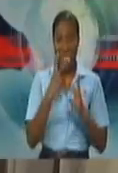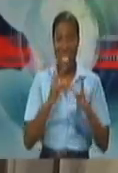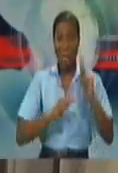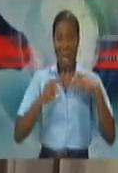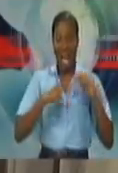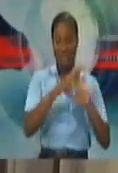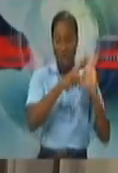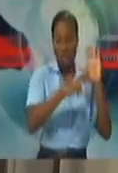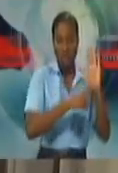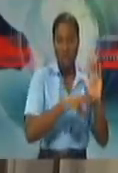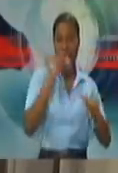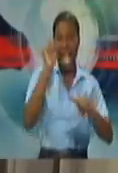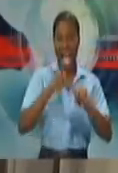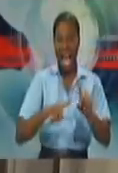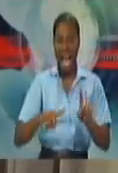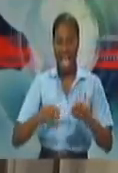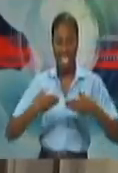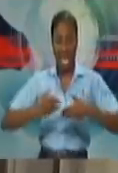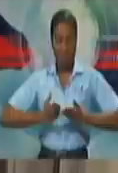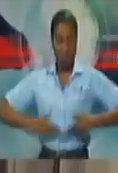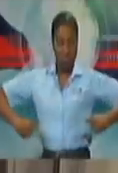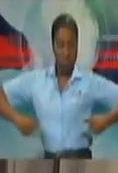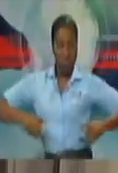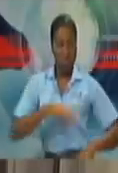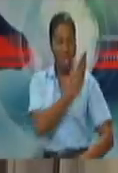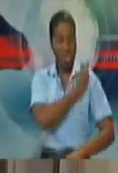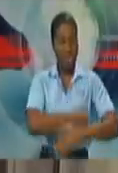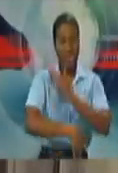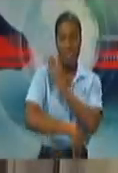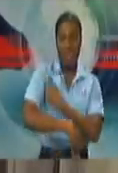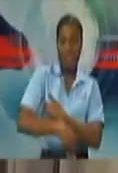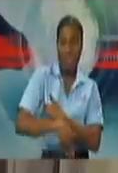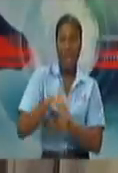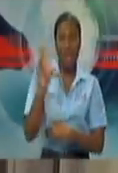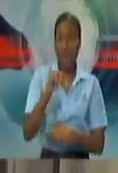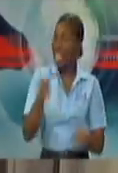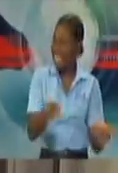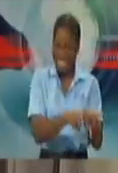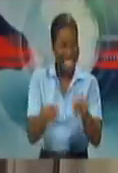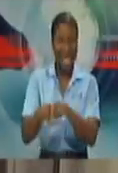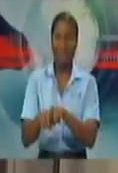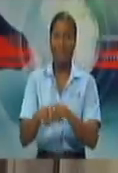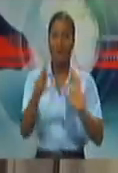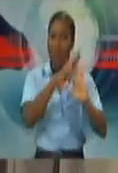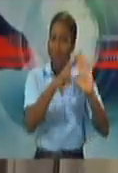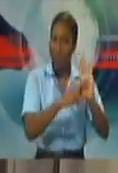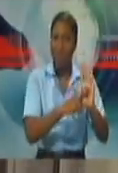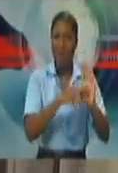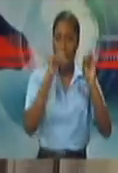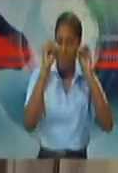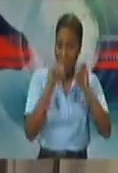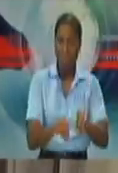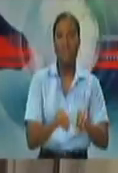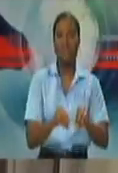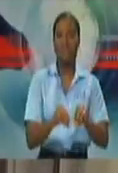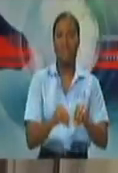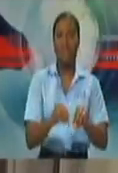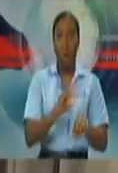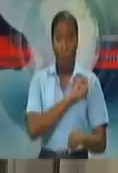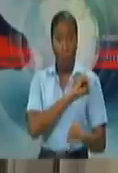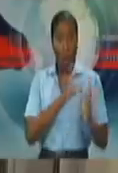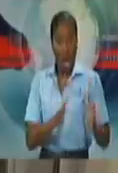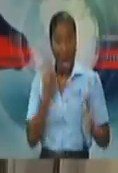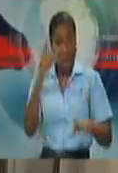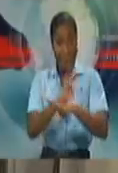you can't go into movie town with slippers and sleeveless, is the same principle that owners, operators of